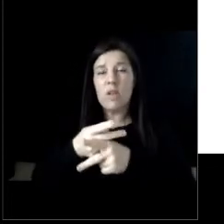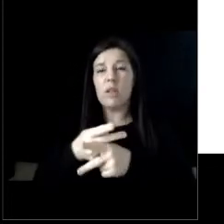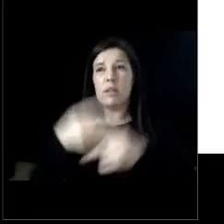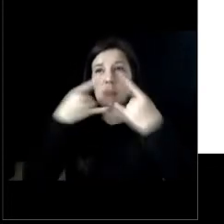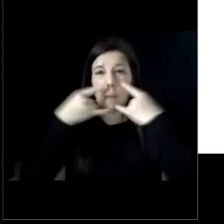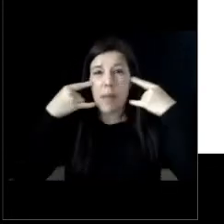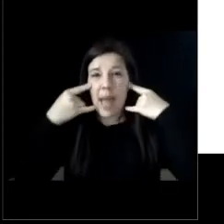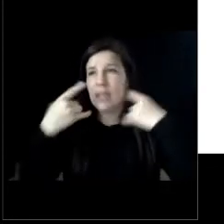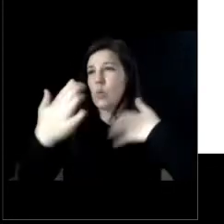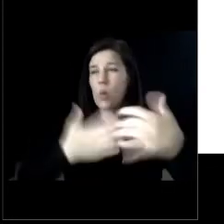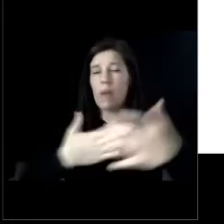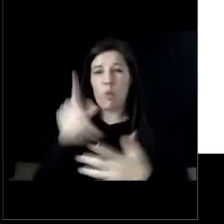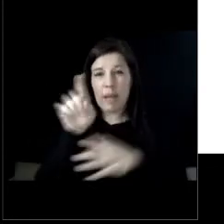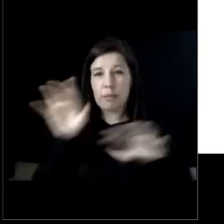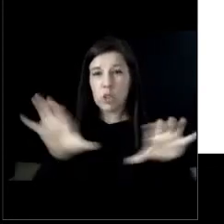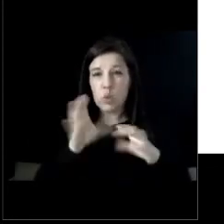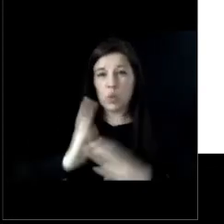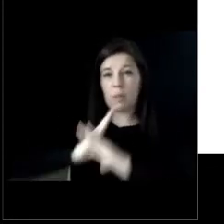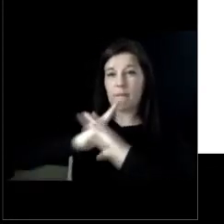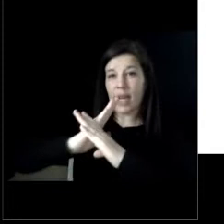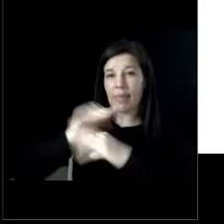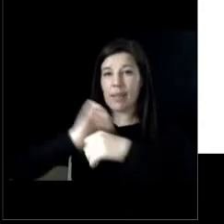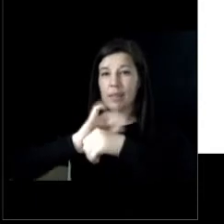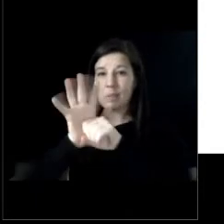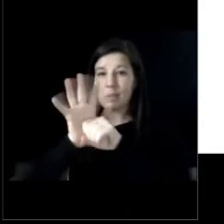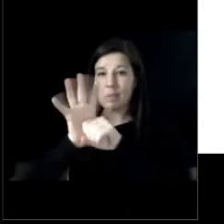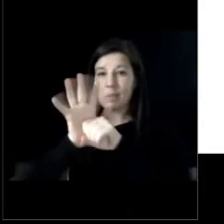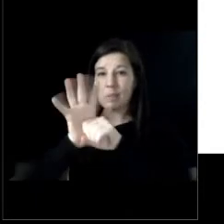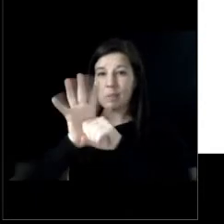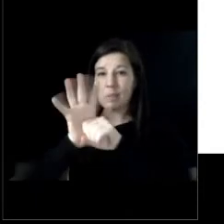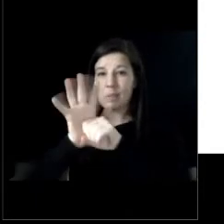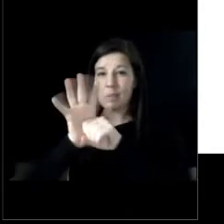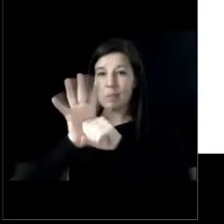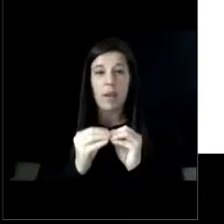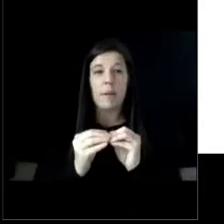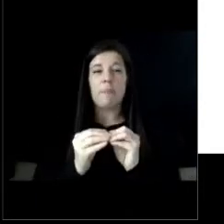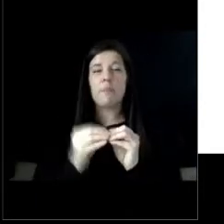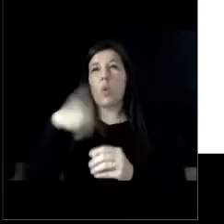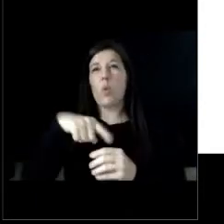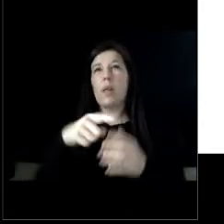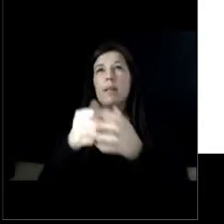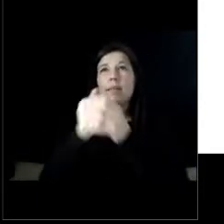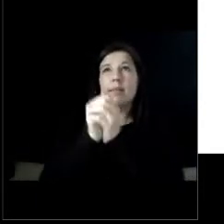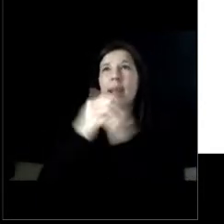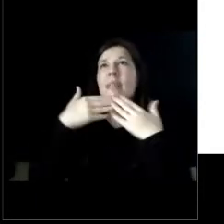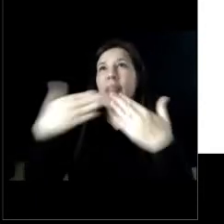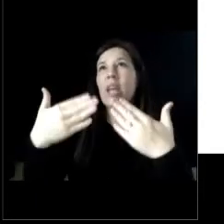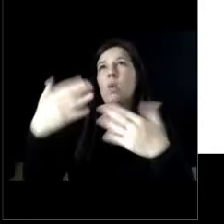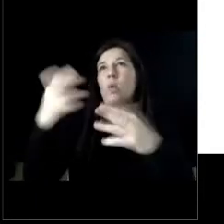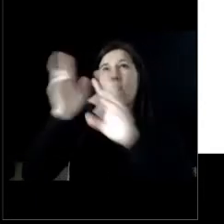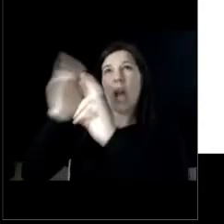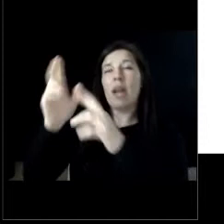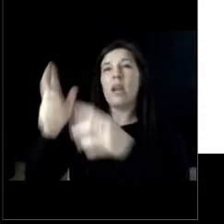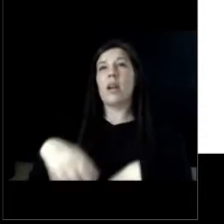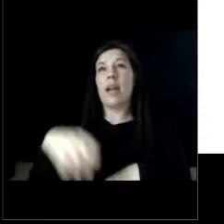whatever we must do to prevent this virus from spreading we will be so careful to give you all the honor and praise for us in your Savior's name